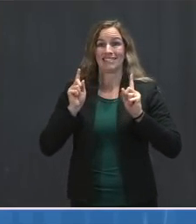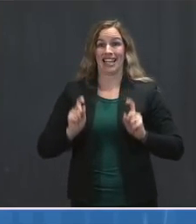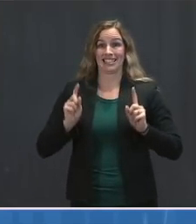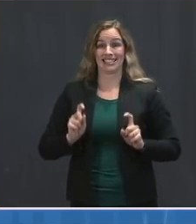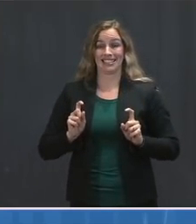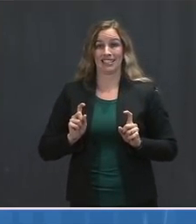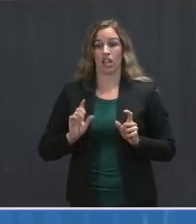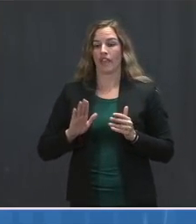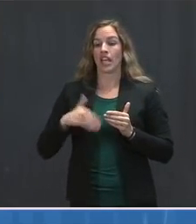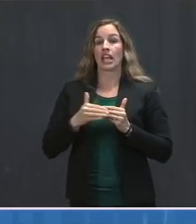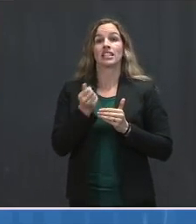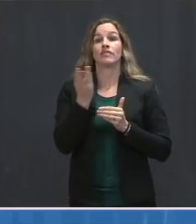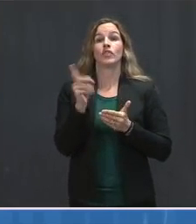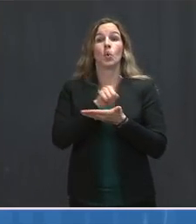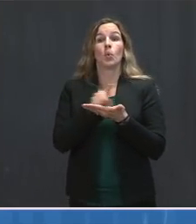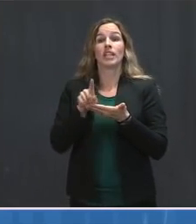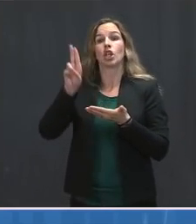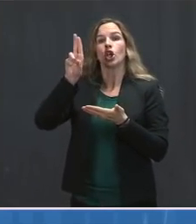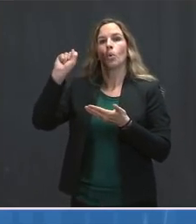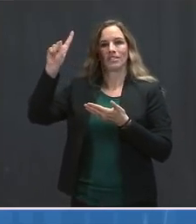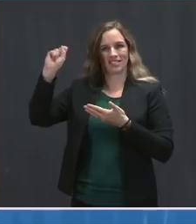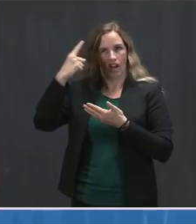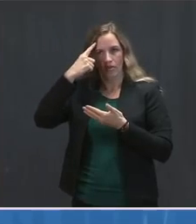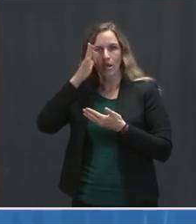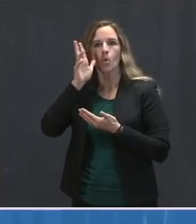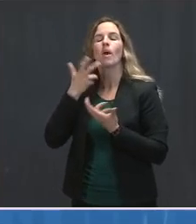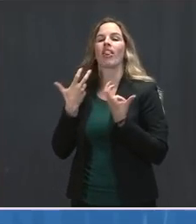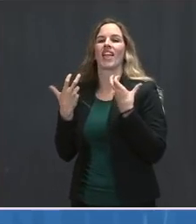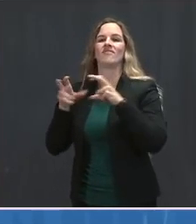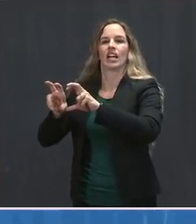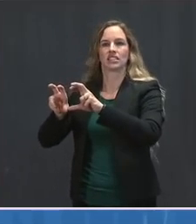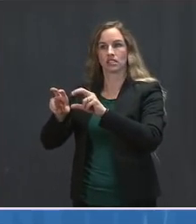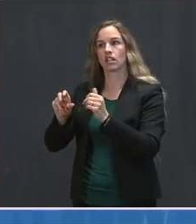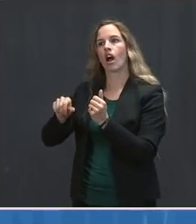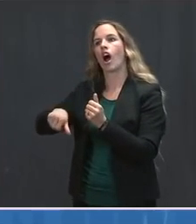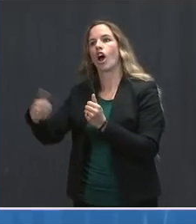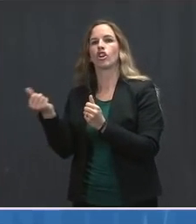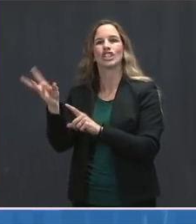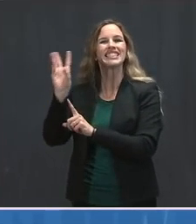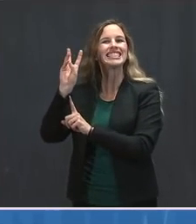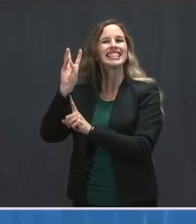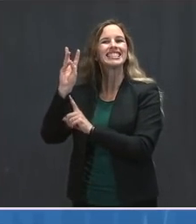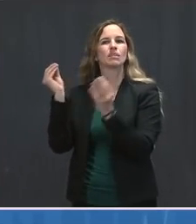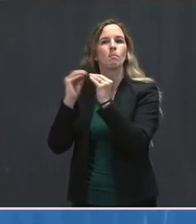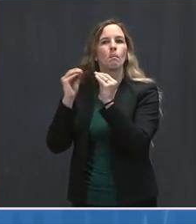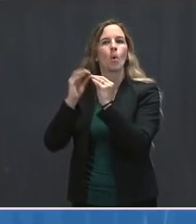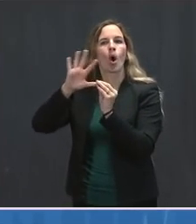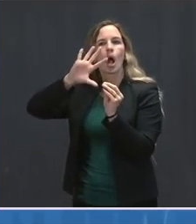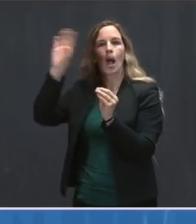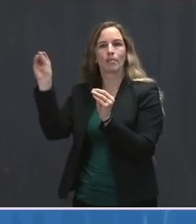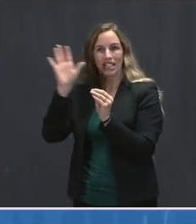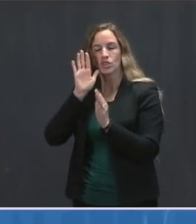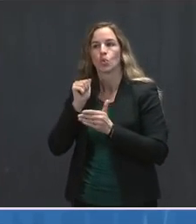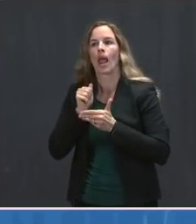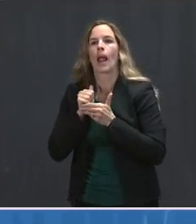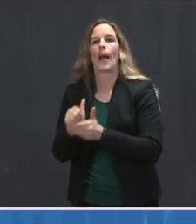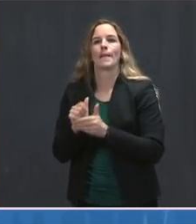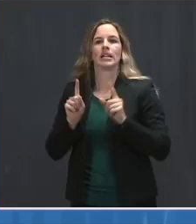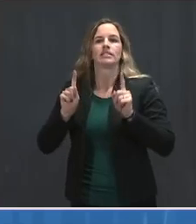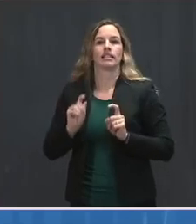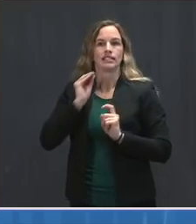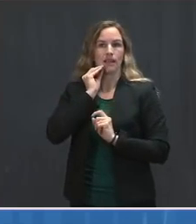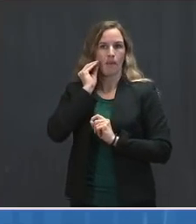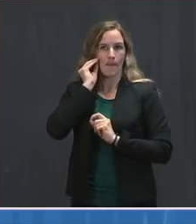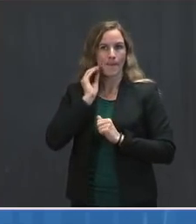weeks, the U.S. government has plans to invest in another six suppliers to rapidly surge domestic testing capability. And